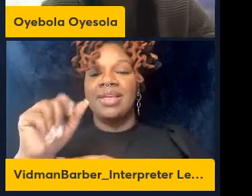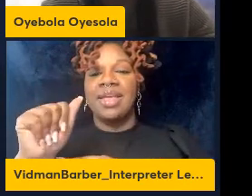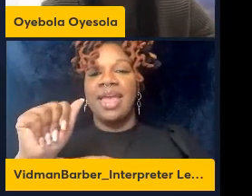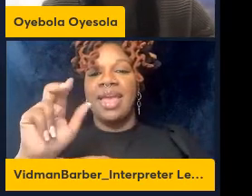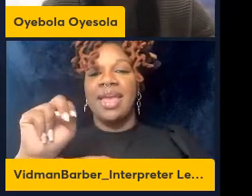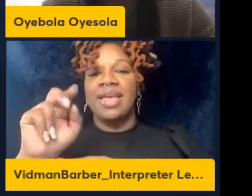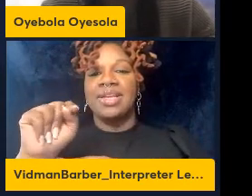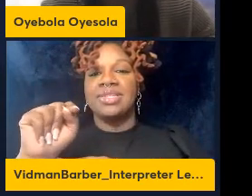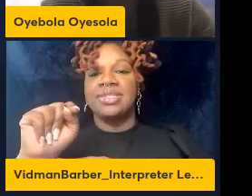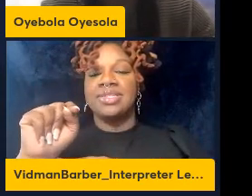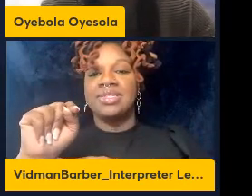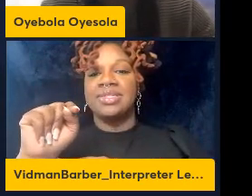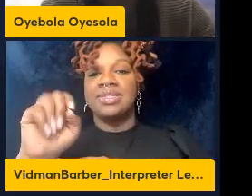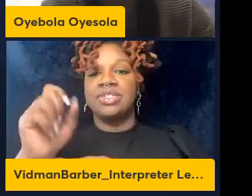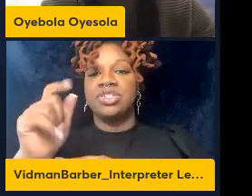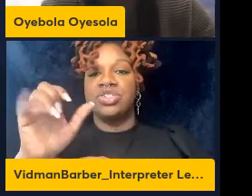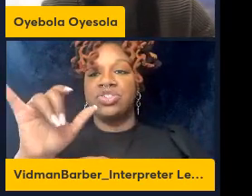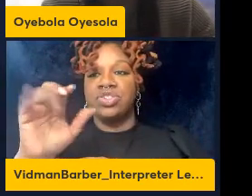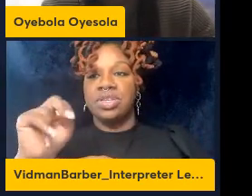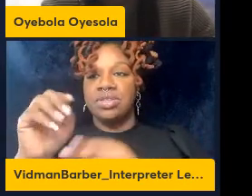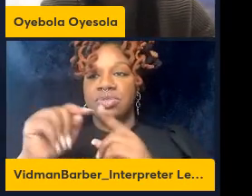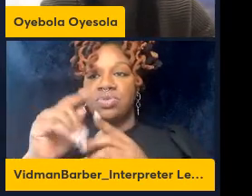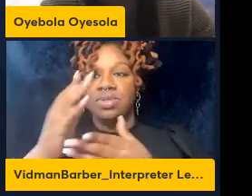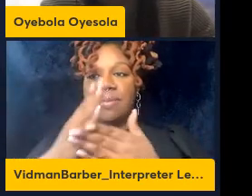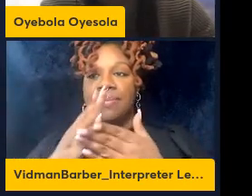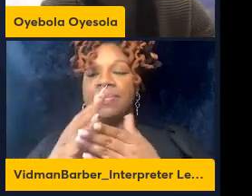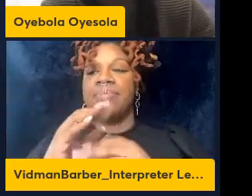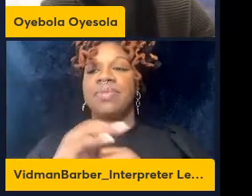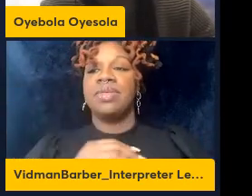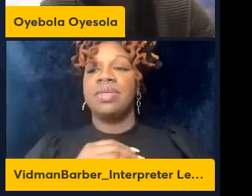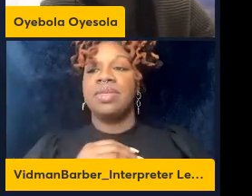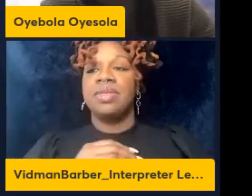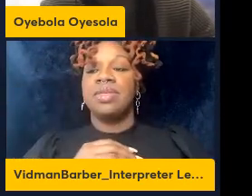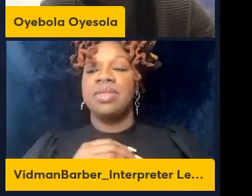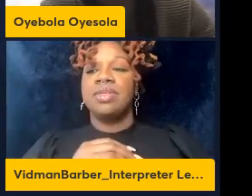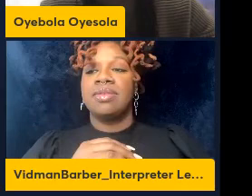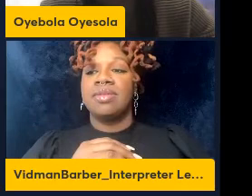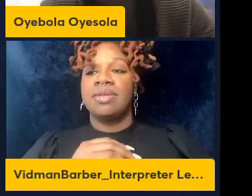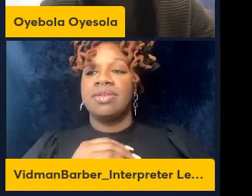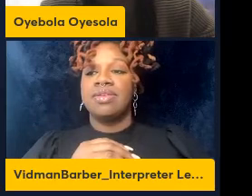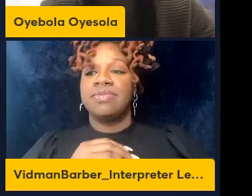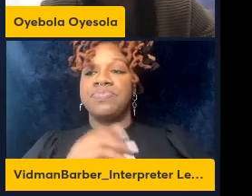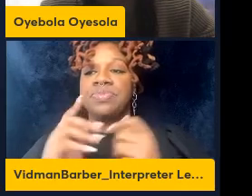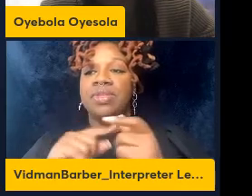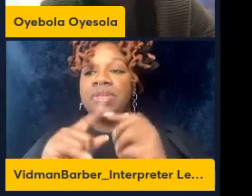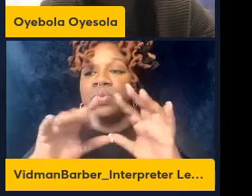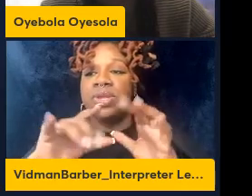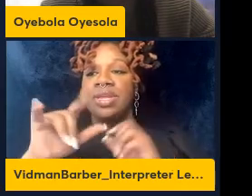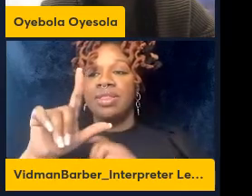core stimulation and then we did the legend plex assay